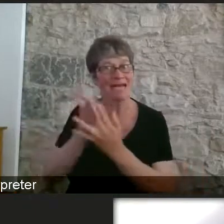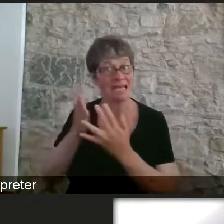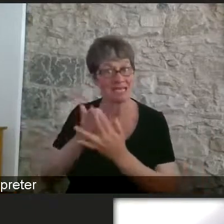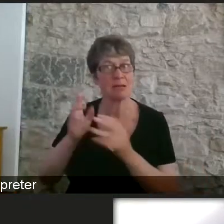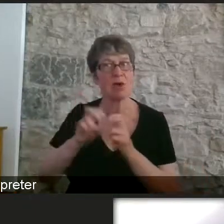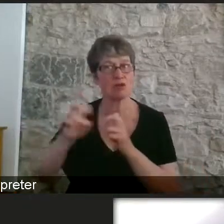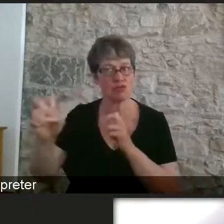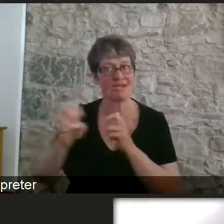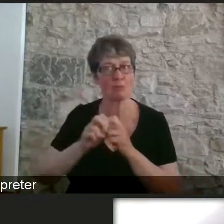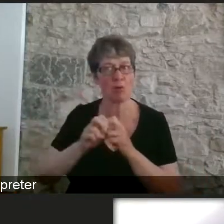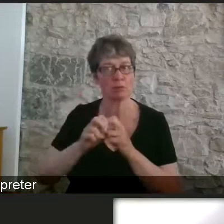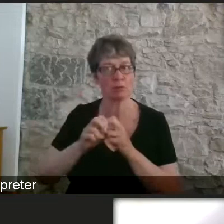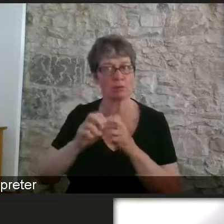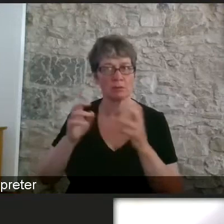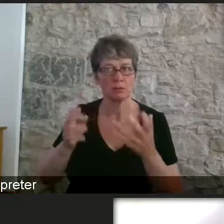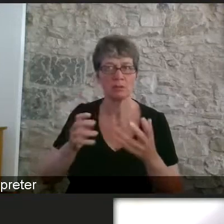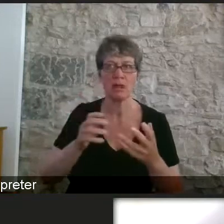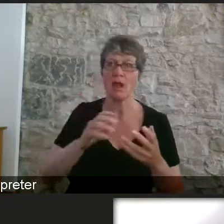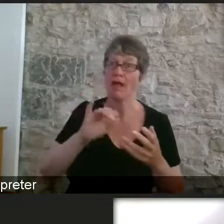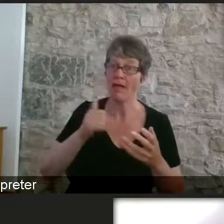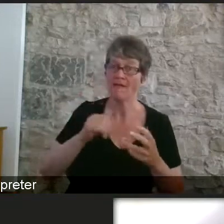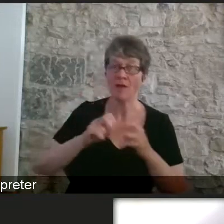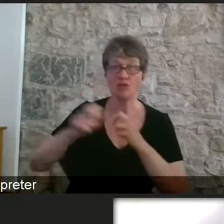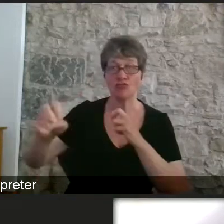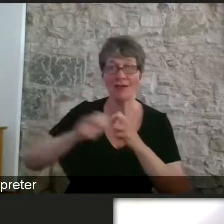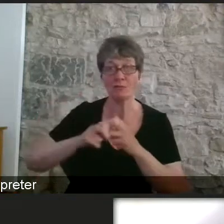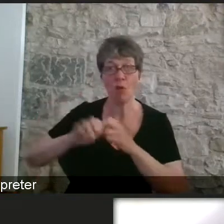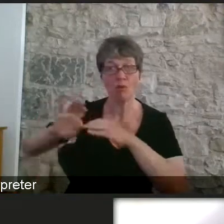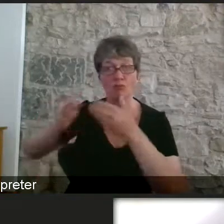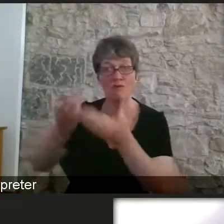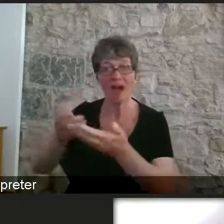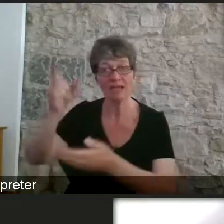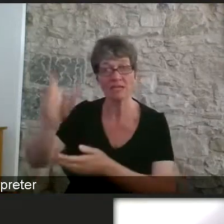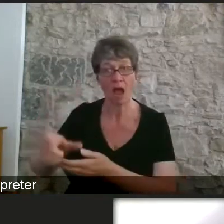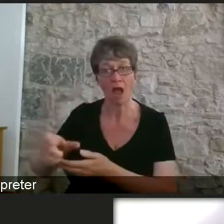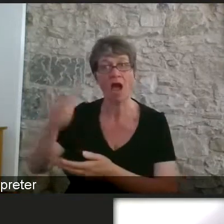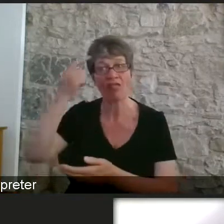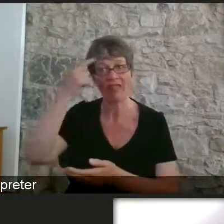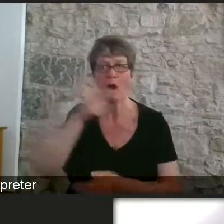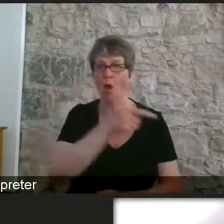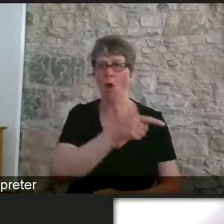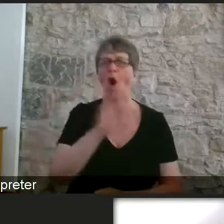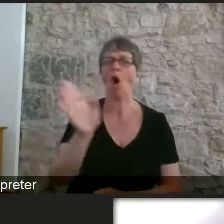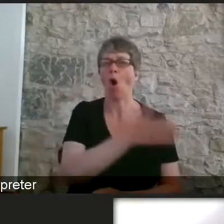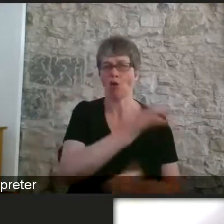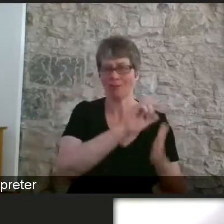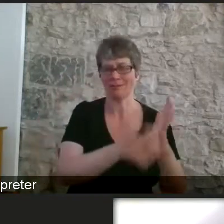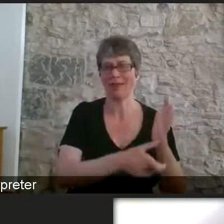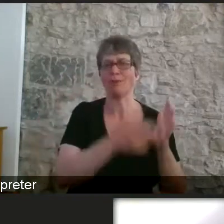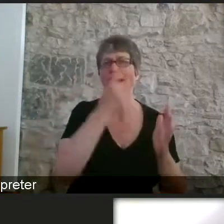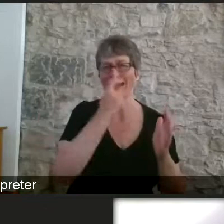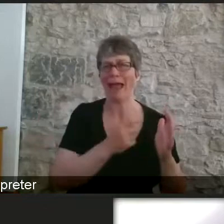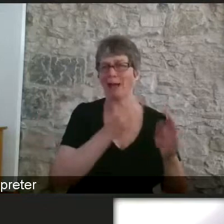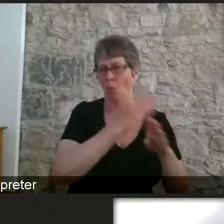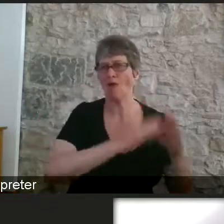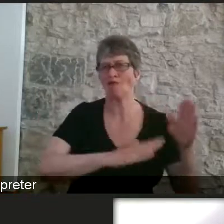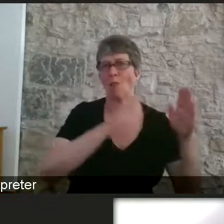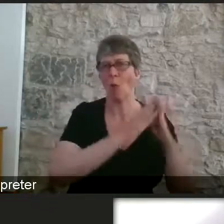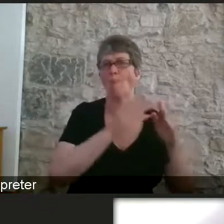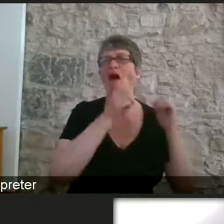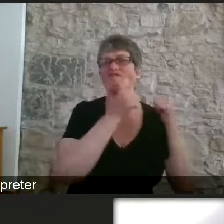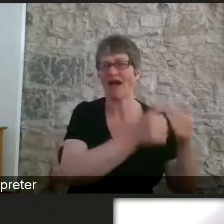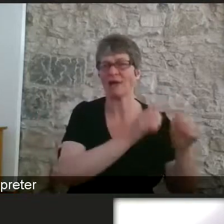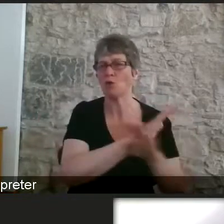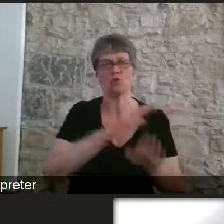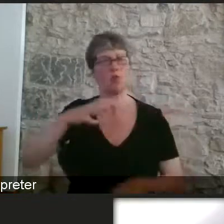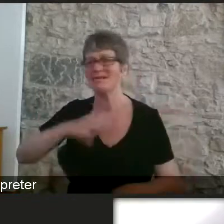related disability can work from home then we trap people because they can't go out for leisure either and there's